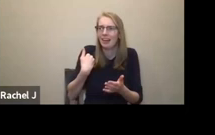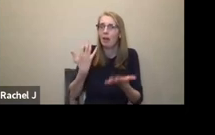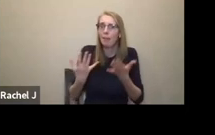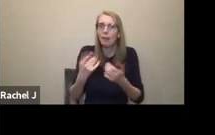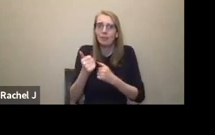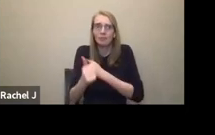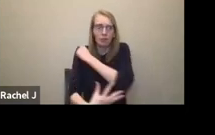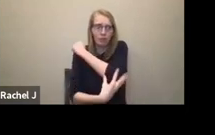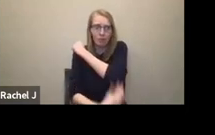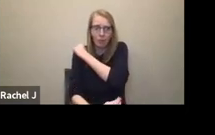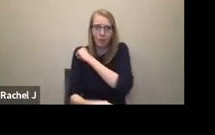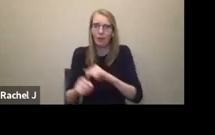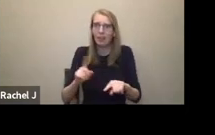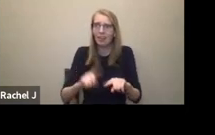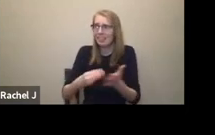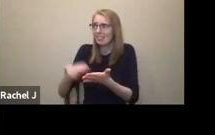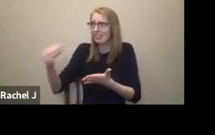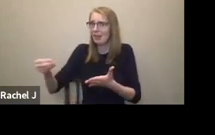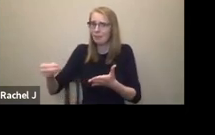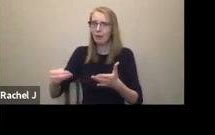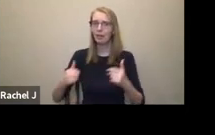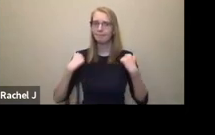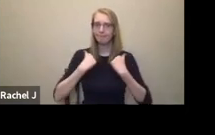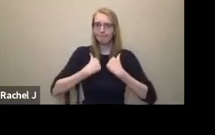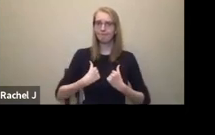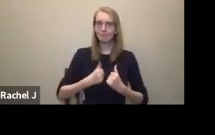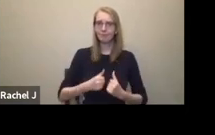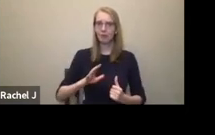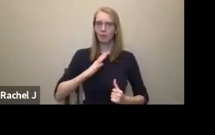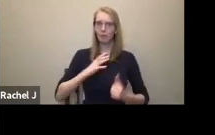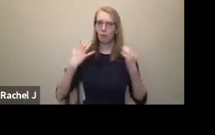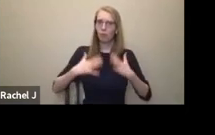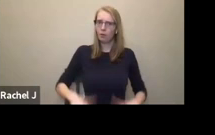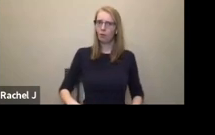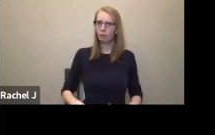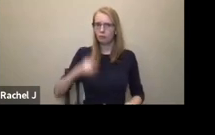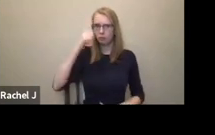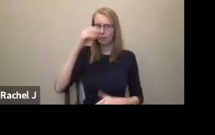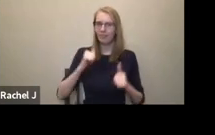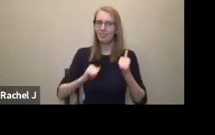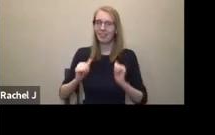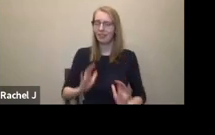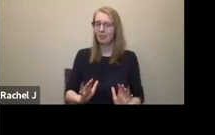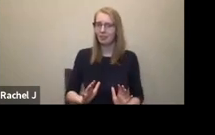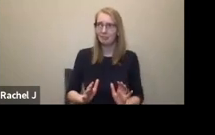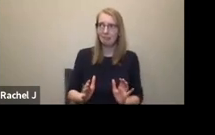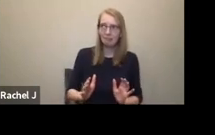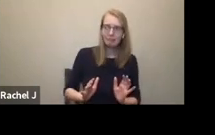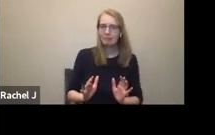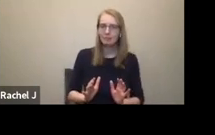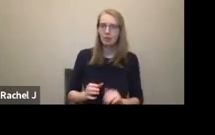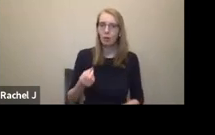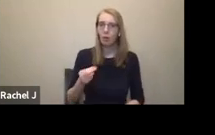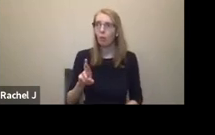to come to the theatre? What are your welcoming messages? Are your welcoming messages, welcome to, I can't see, stage left, is it in other